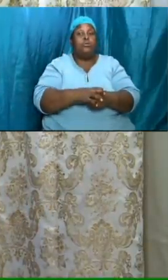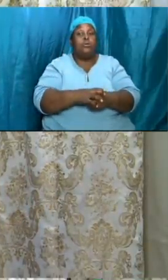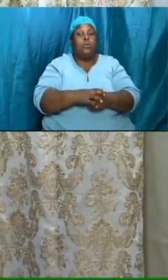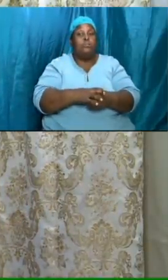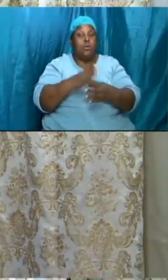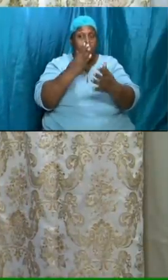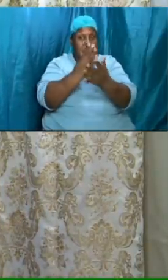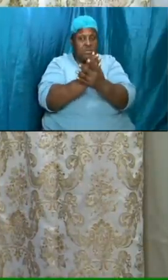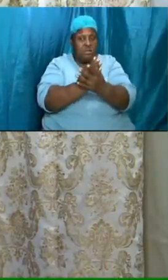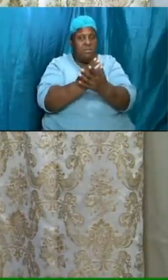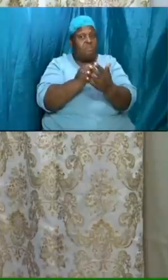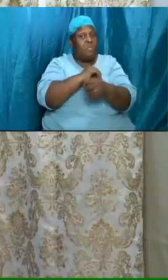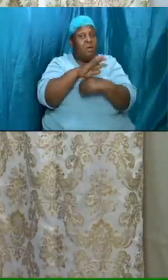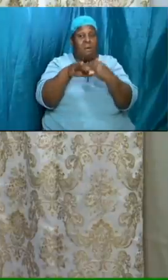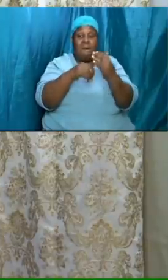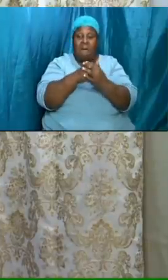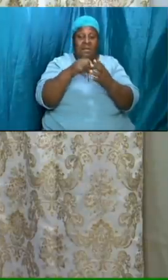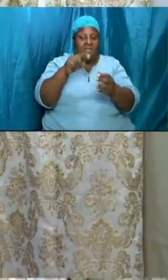that this evening